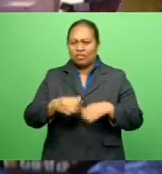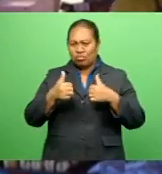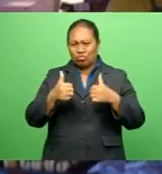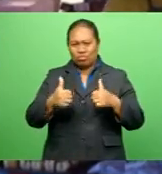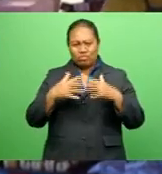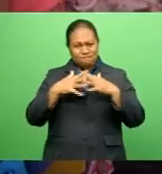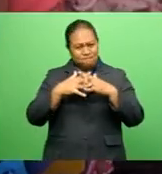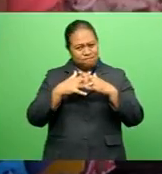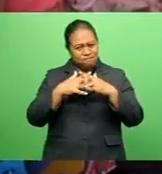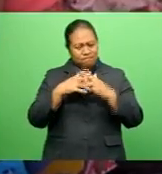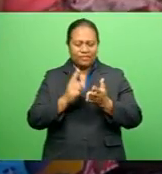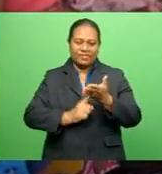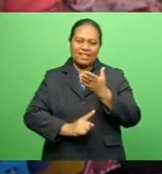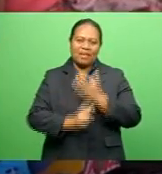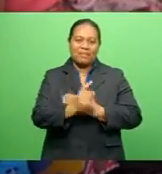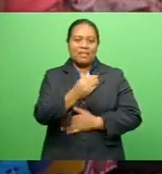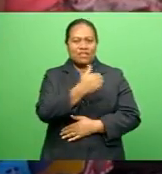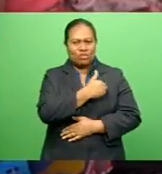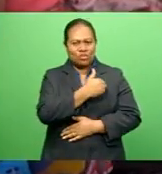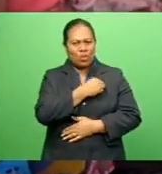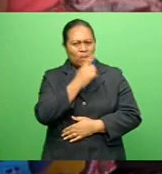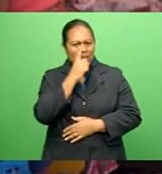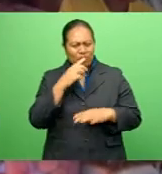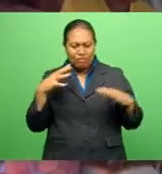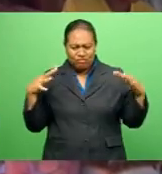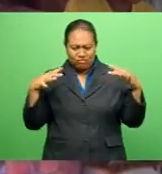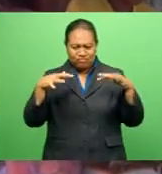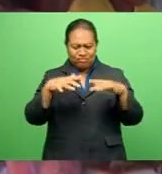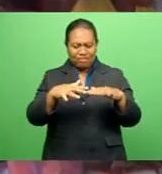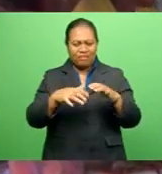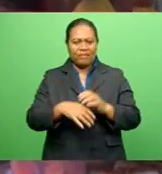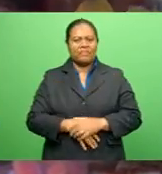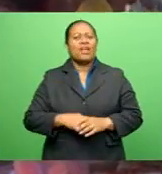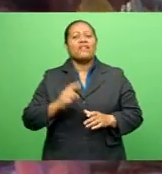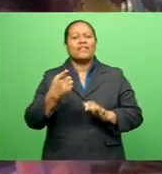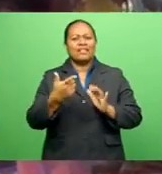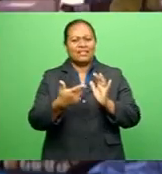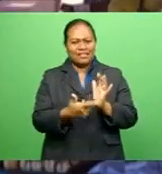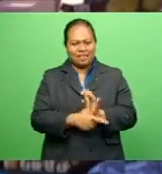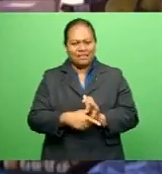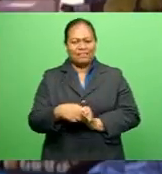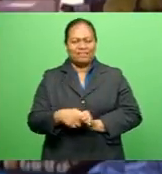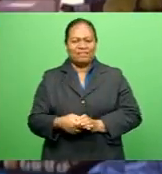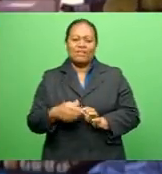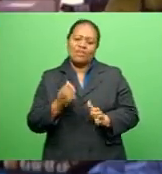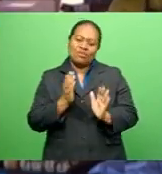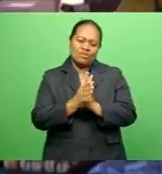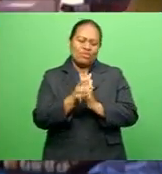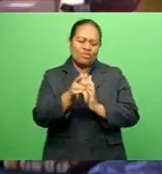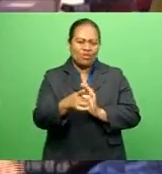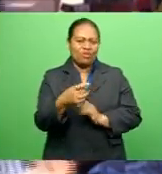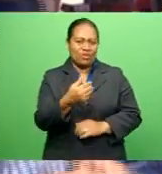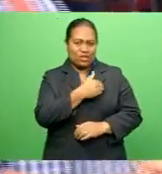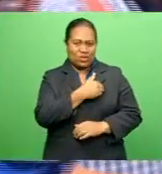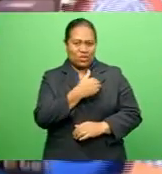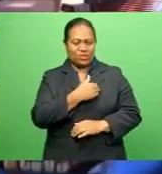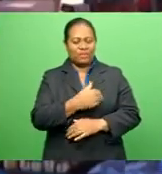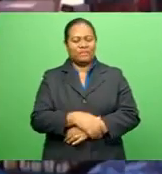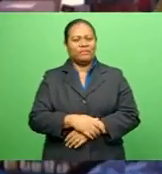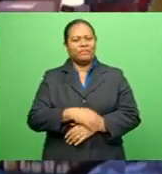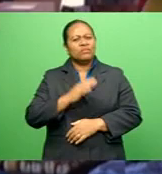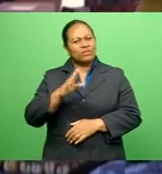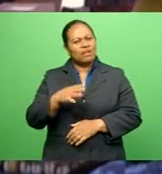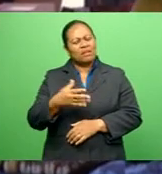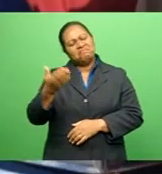zone This is the first year to attend the zone But the previous year From the first, third, fourth year I always